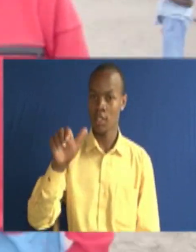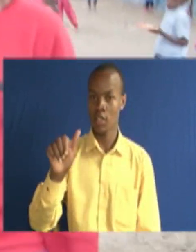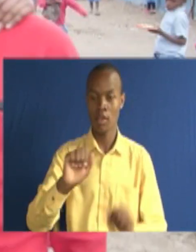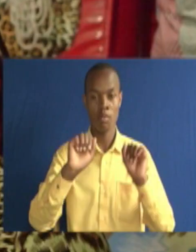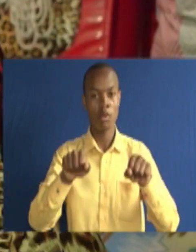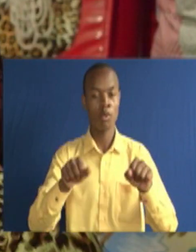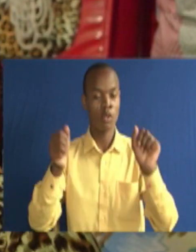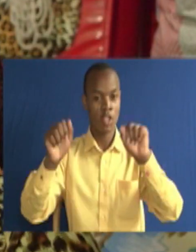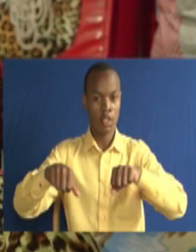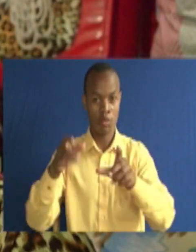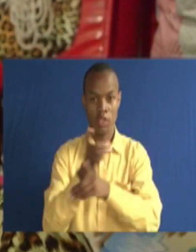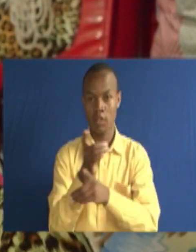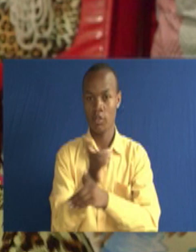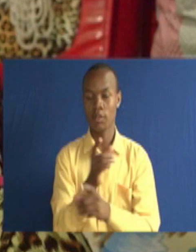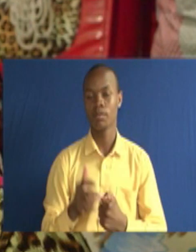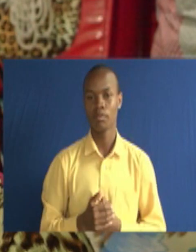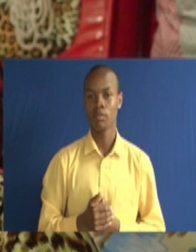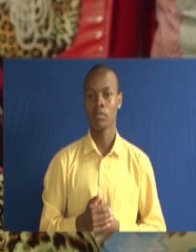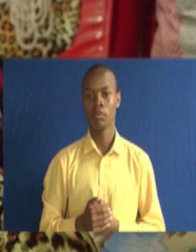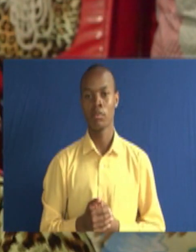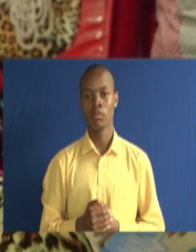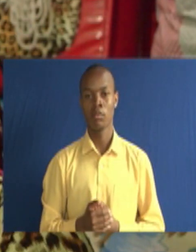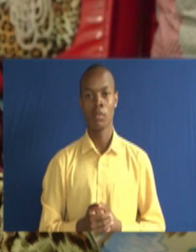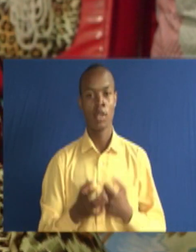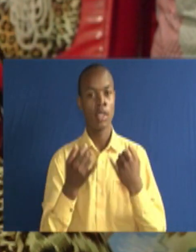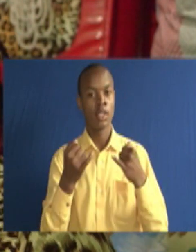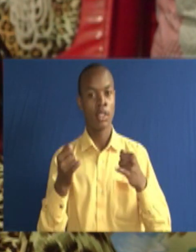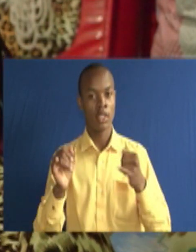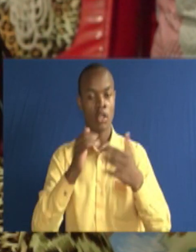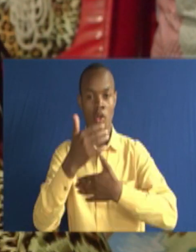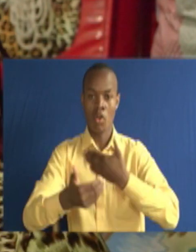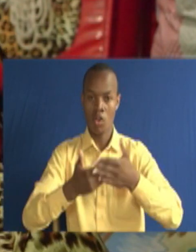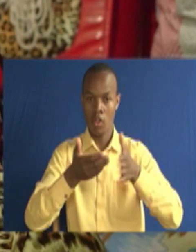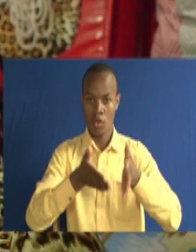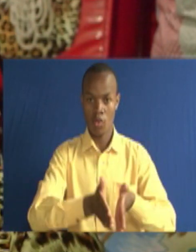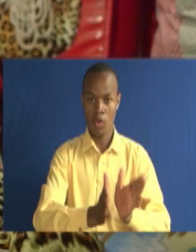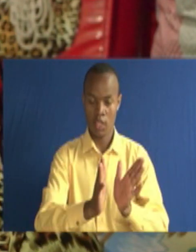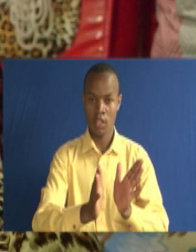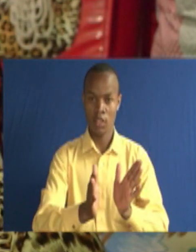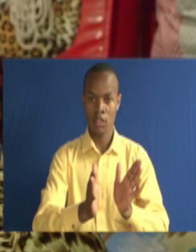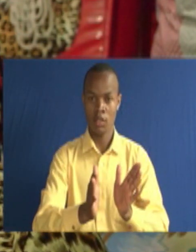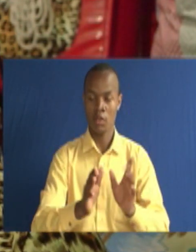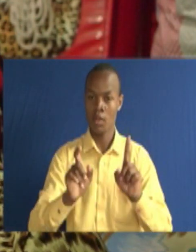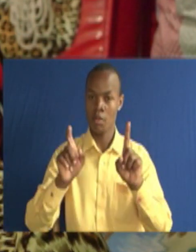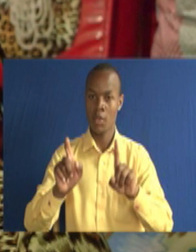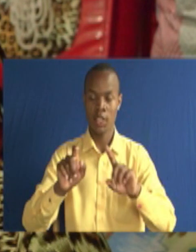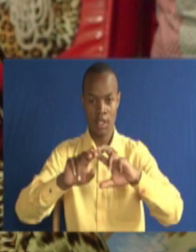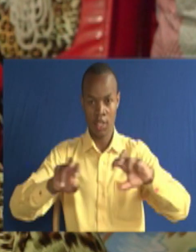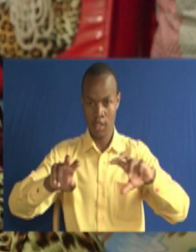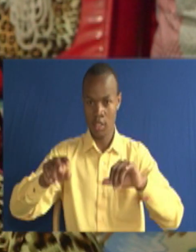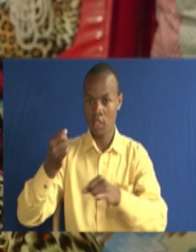able differently. Wajaribu njia msozote zile, wajitaftie riziki, after all,